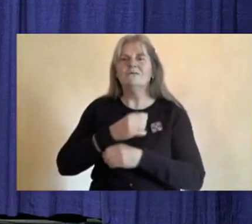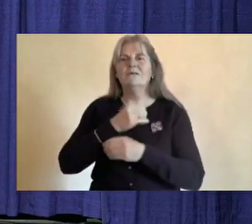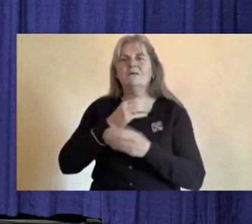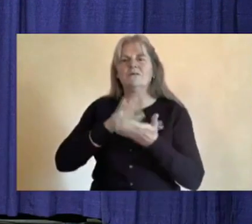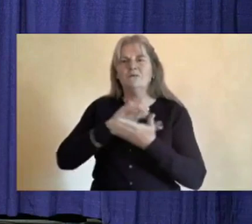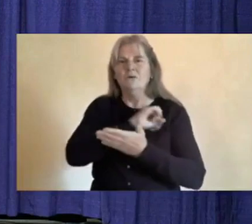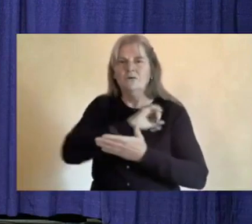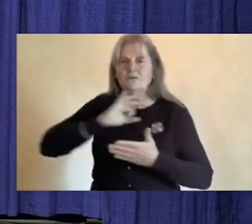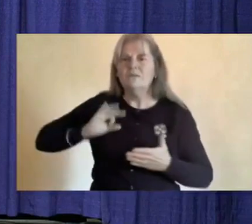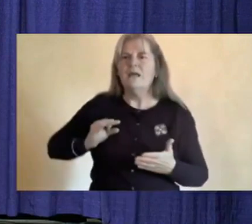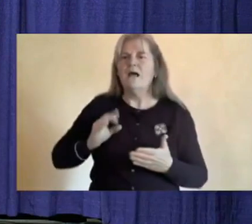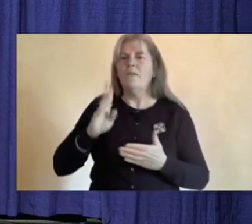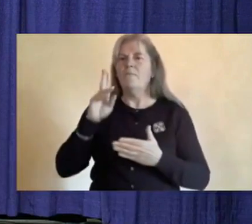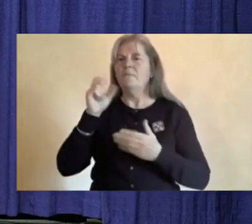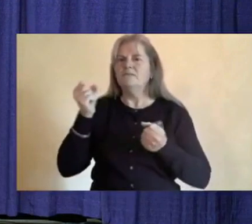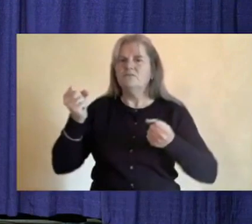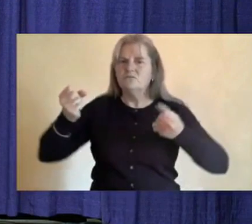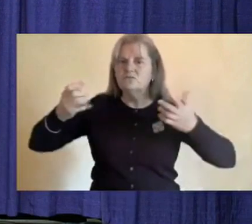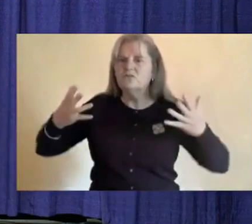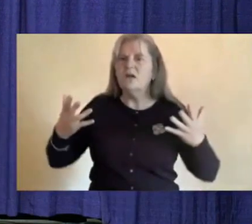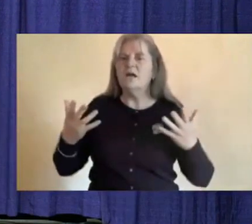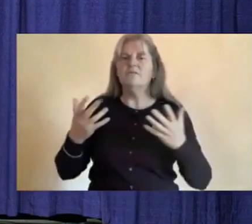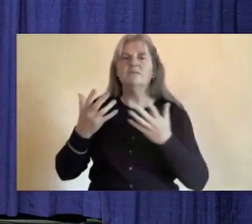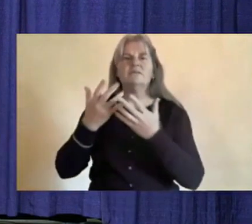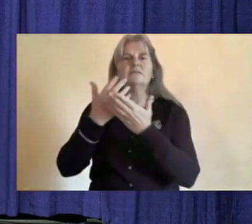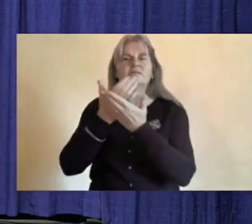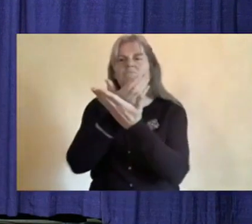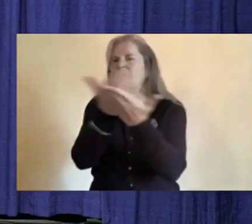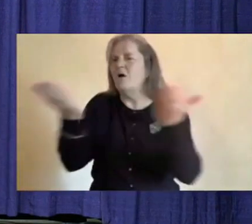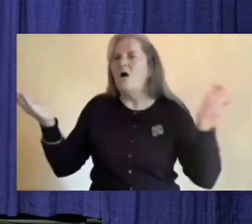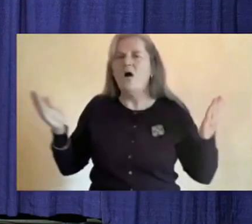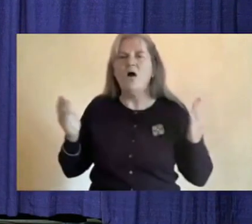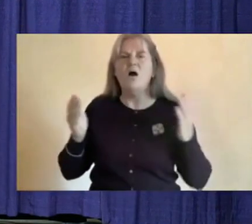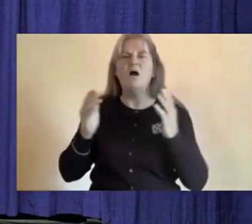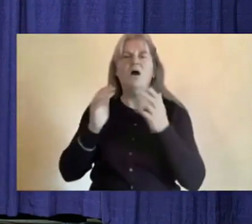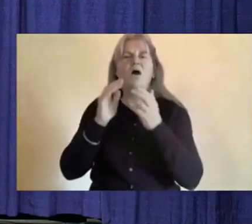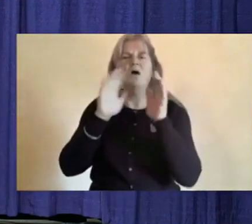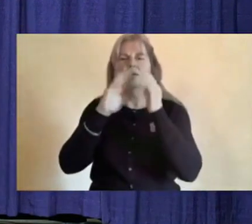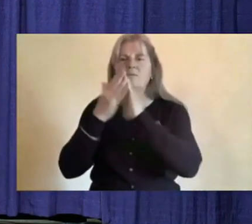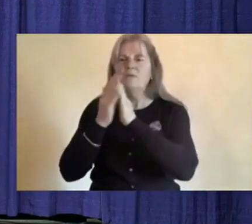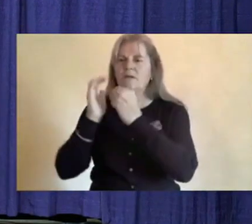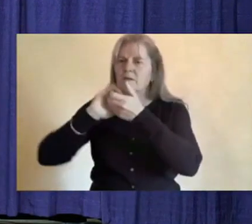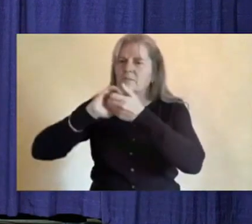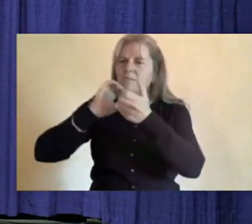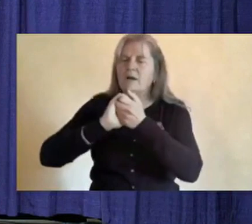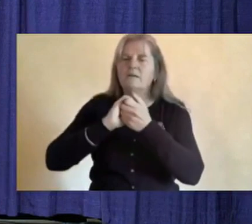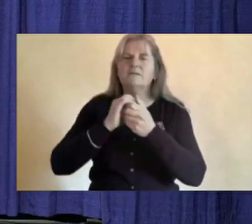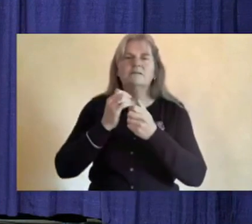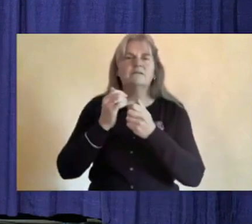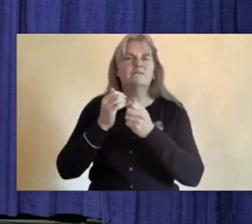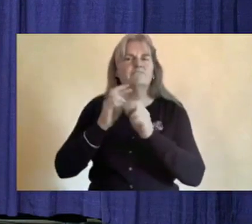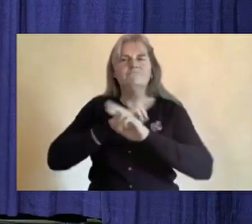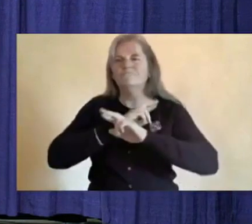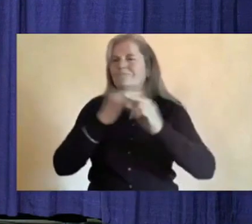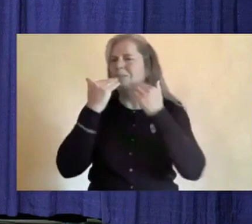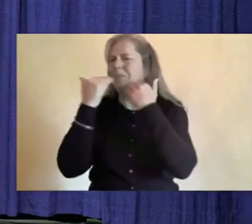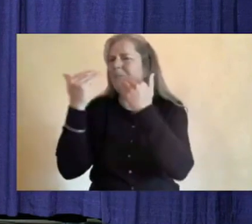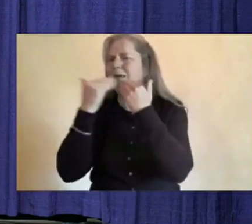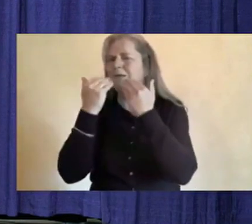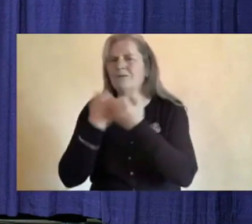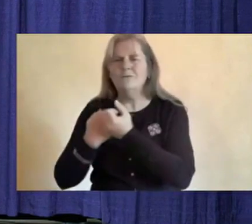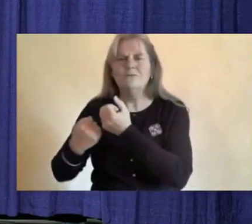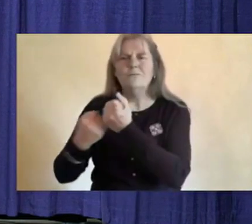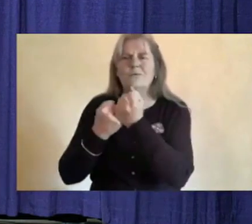and all of our communities for your patience and support in supporting students going back to school this year.